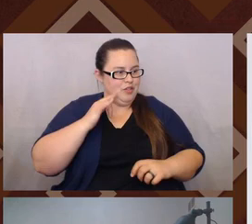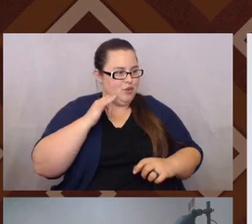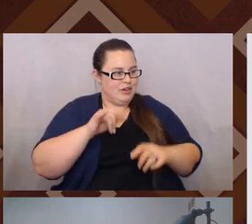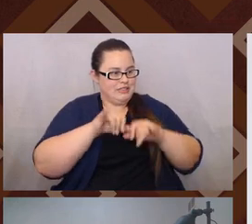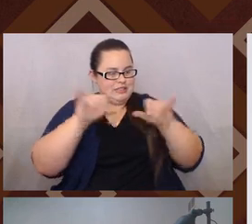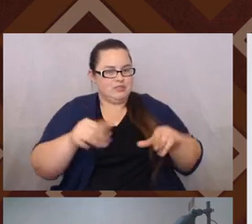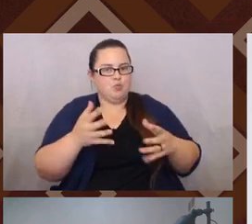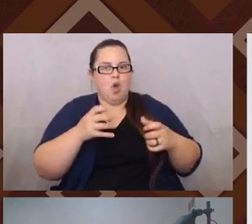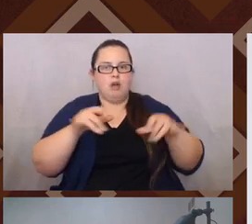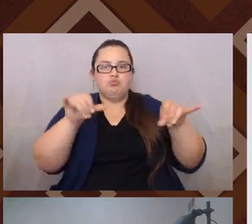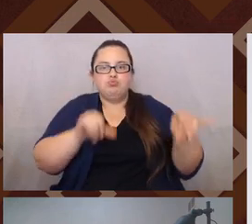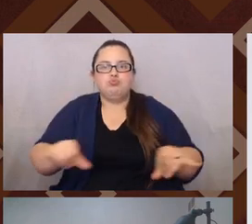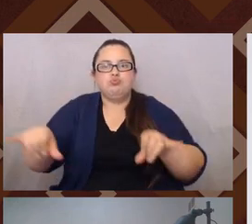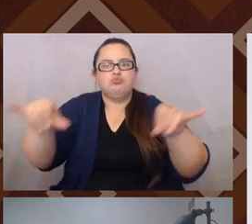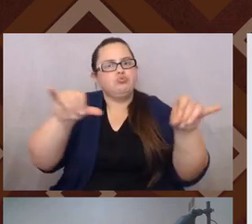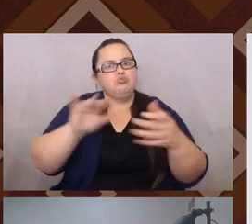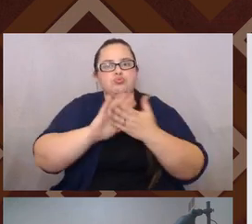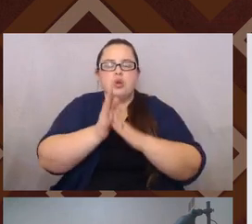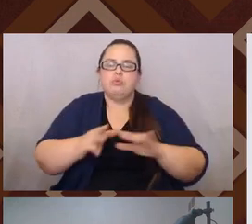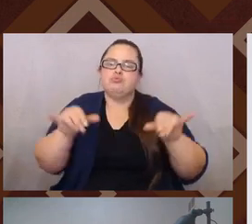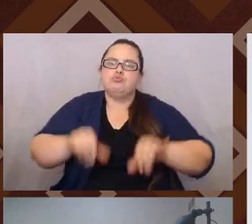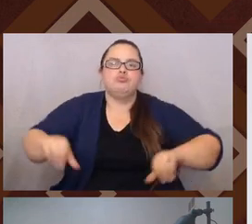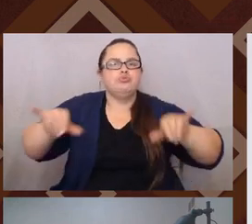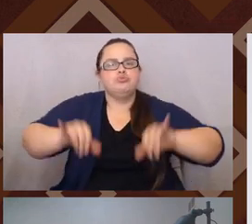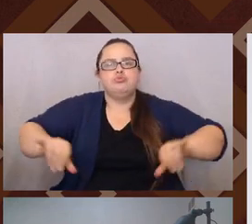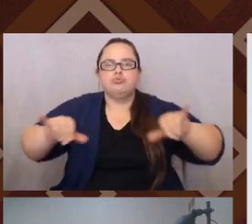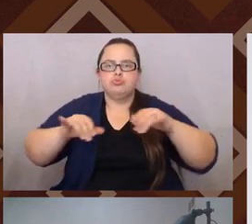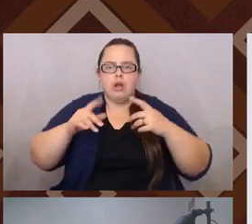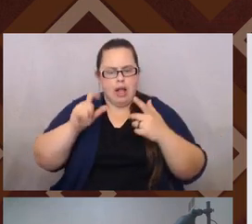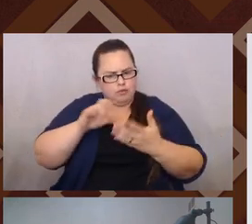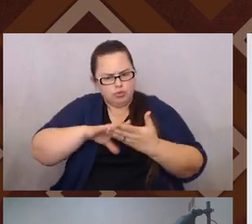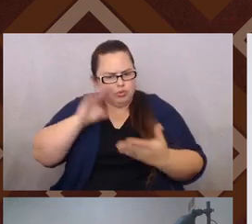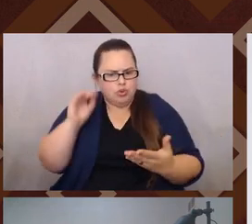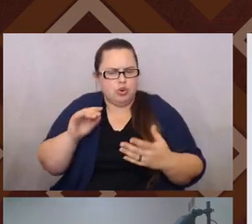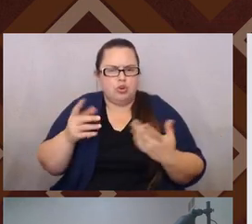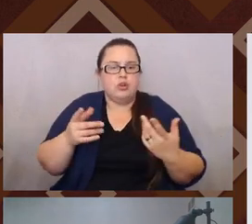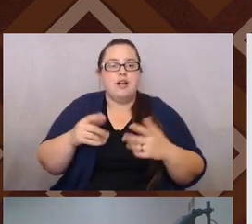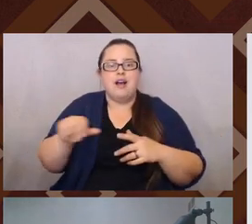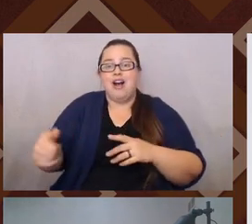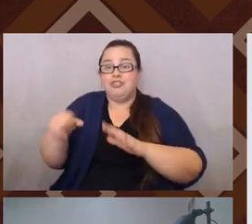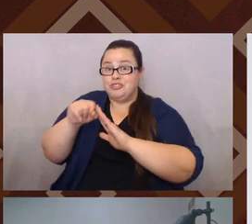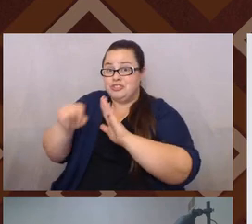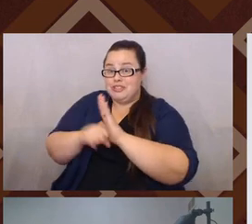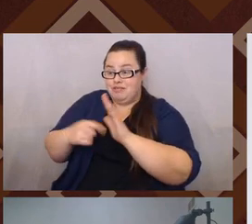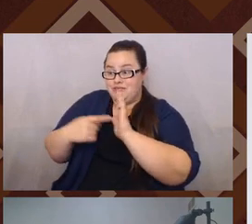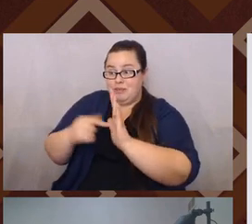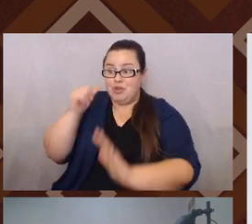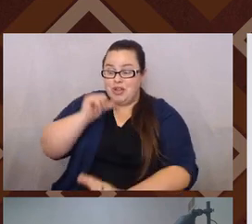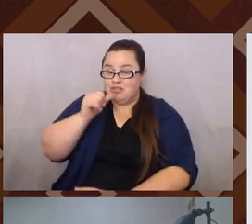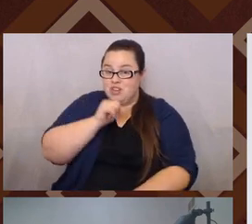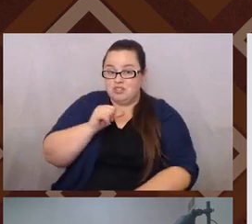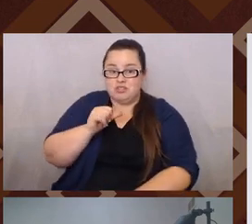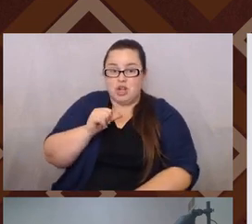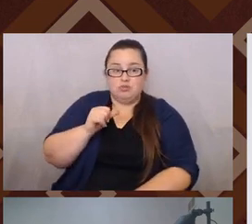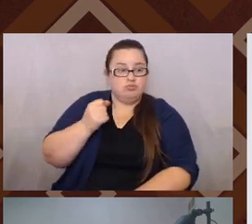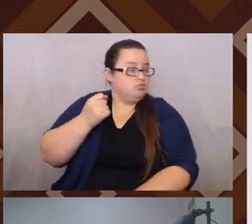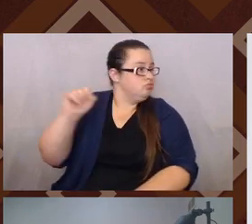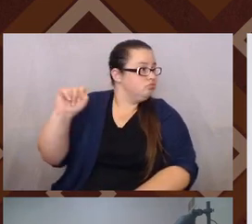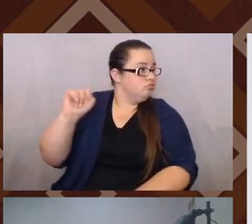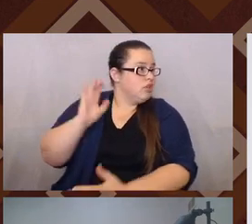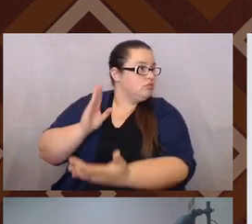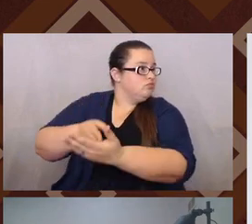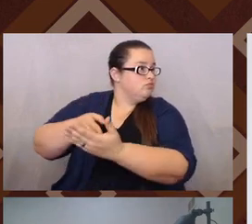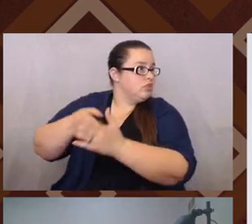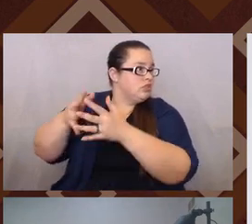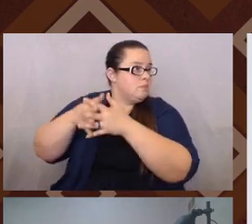normalize ethnic studies as a discipline and as something that we need to learn. have other states like Arizona saying it's anti-American,